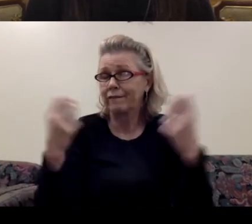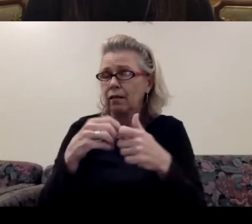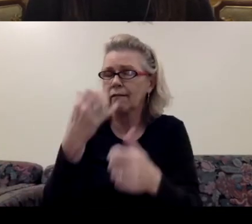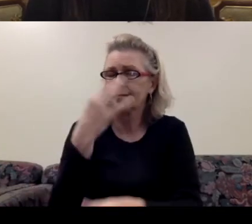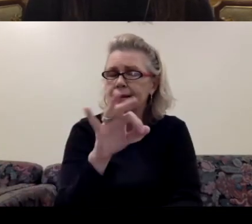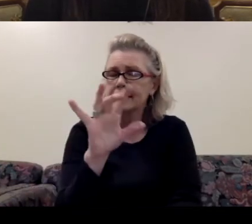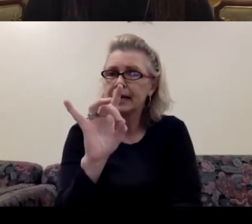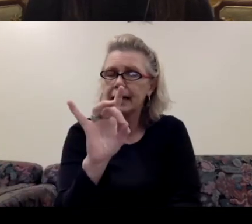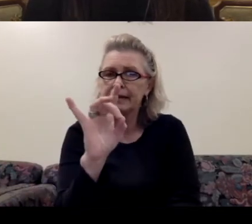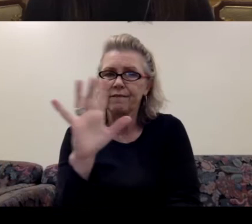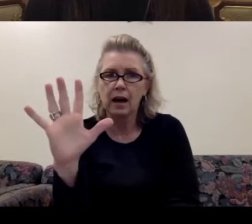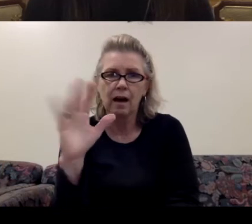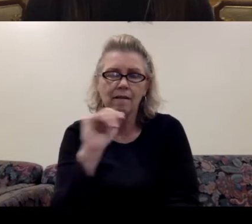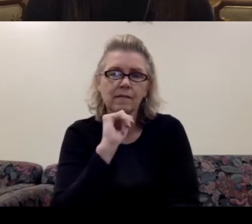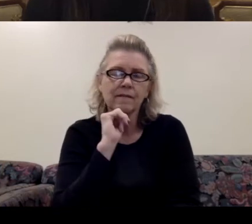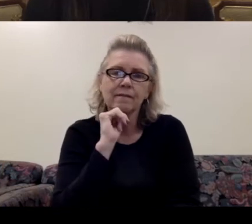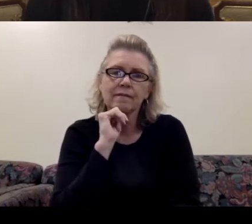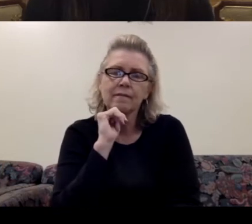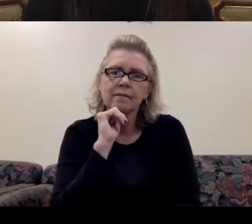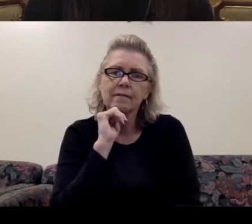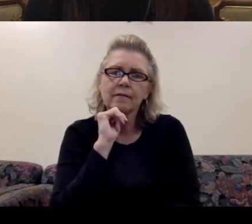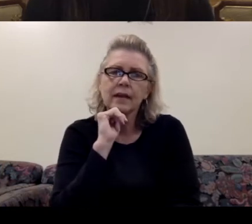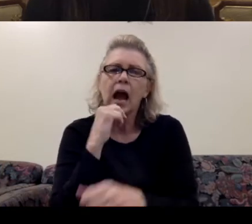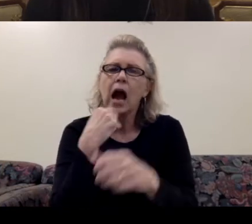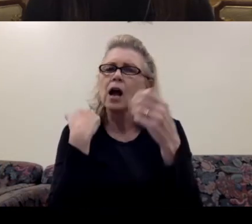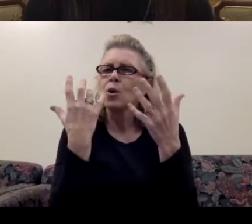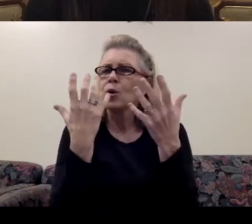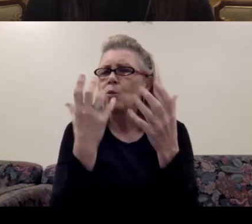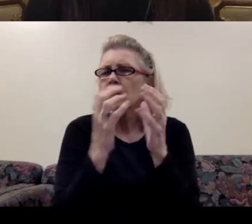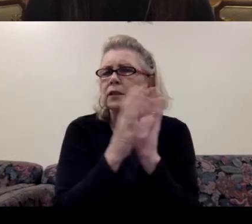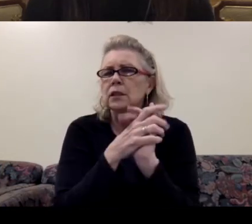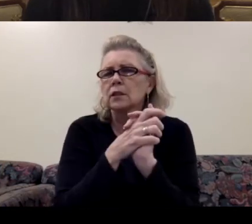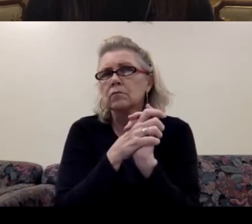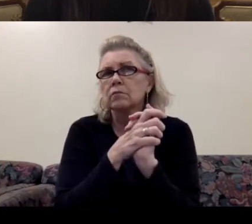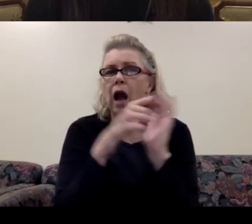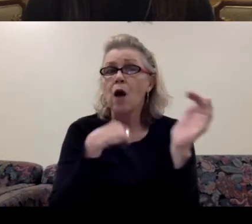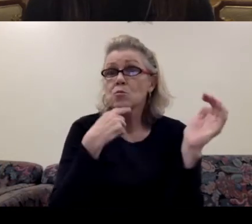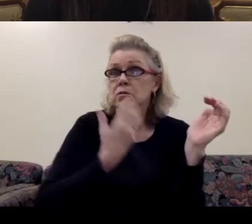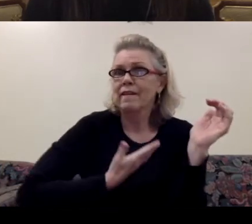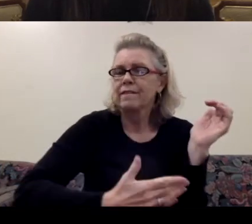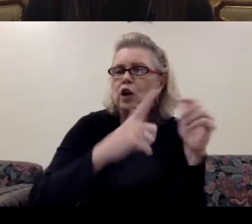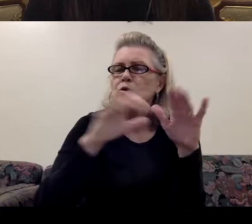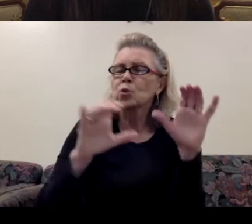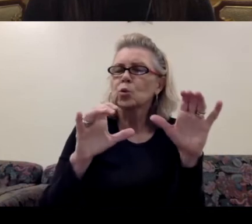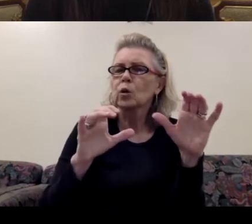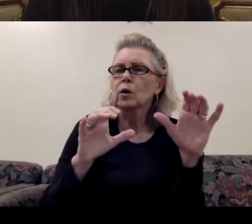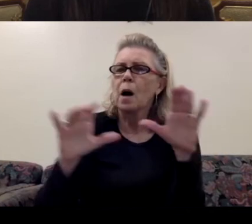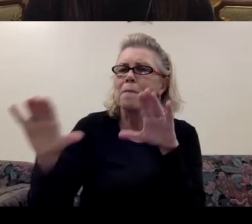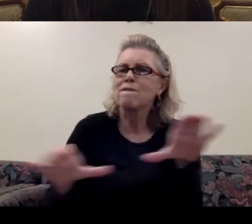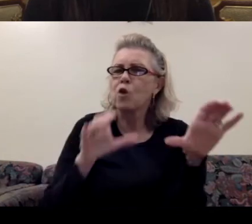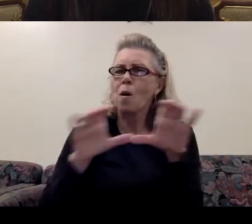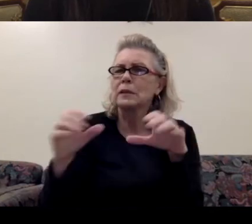And what, what did I, I wanted, um, actually I was invited to do a performance in